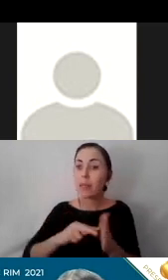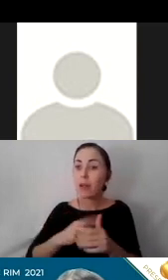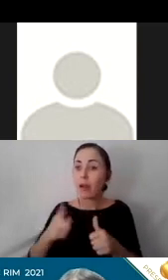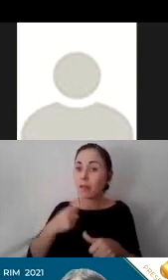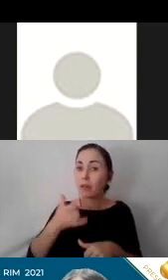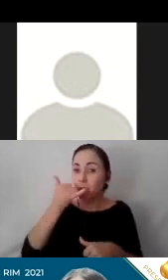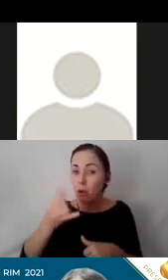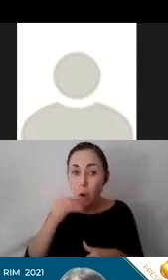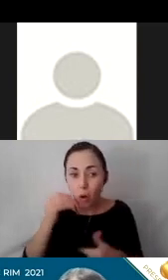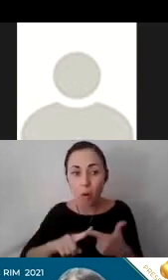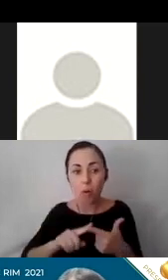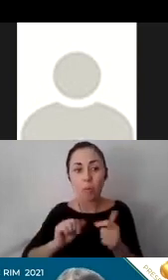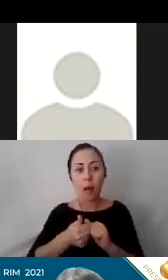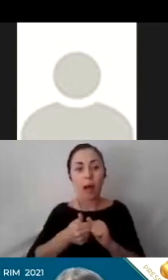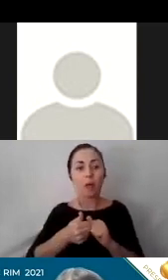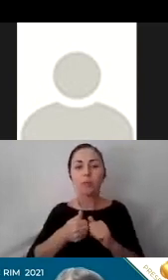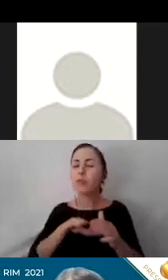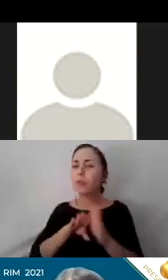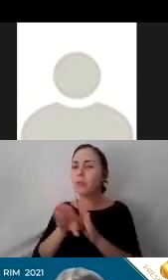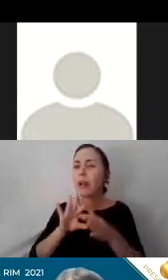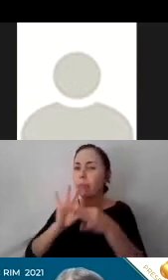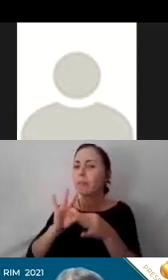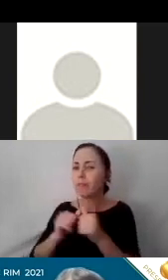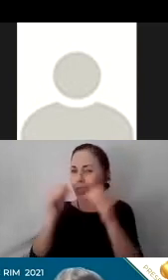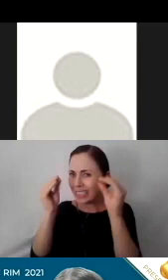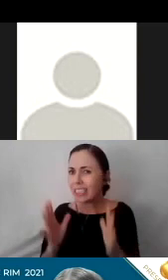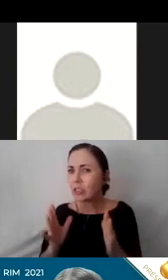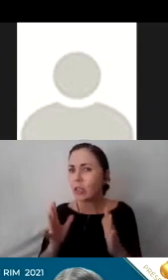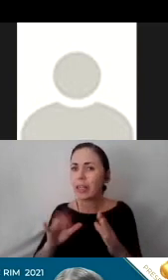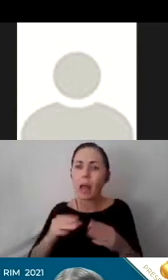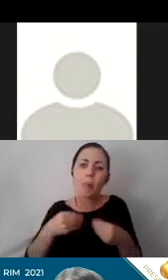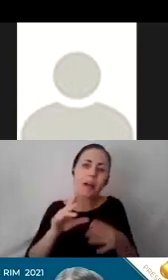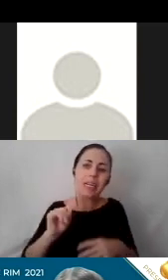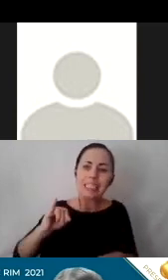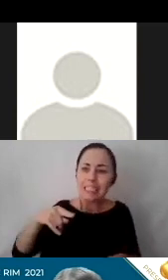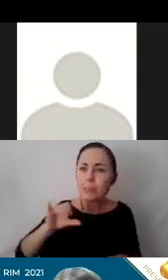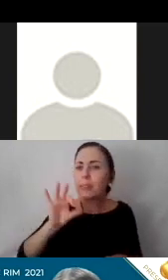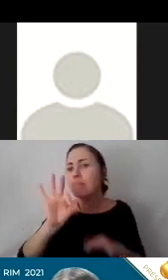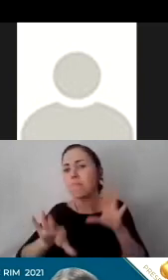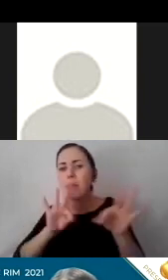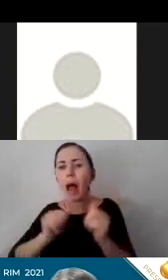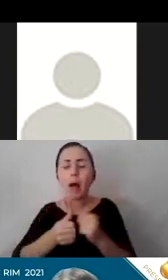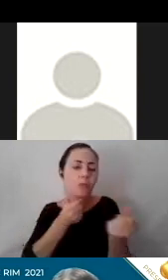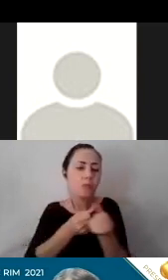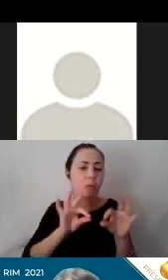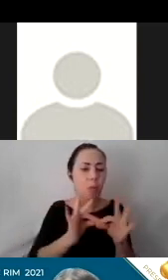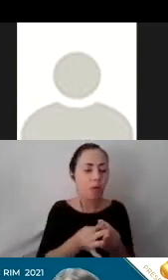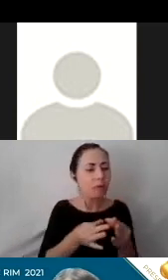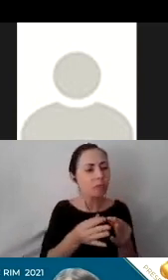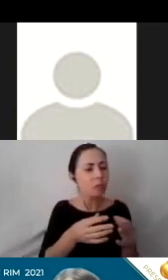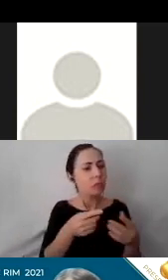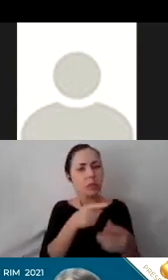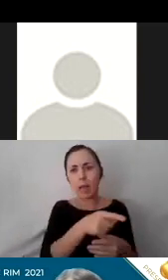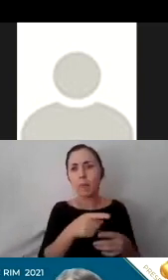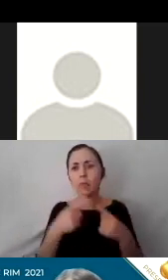how to build or building a partnership with teachers, which provides tips and ways to support families in communicating effectively